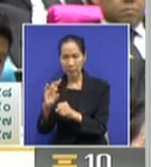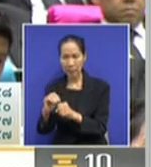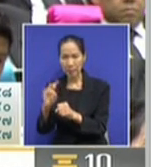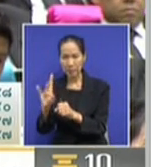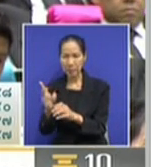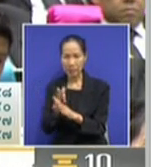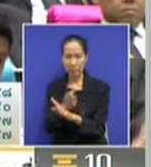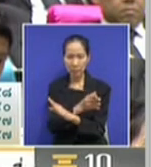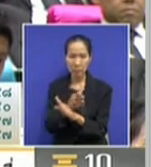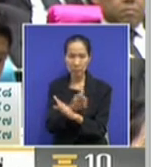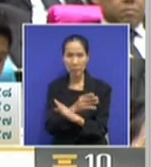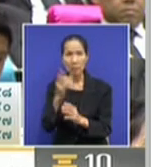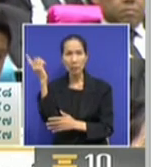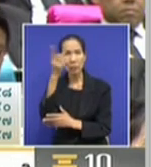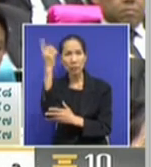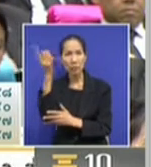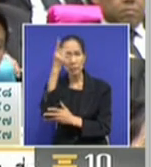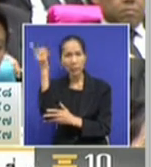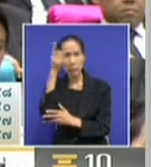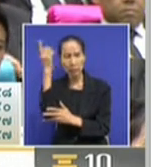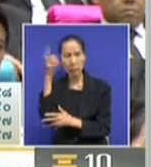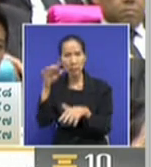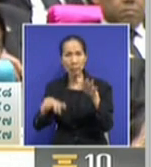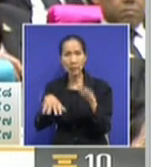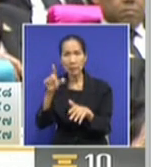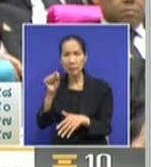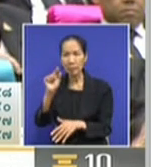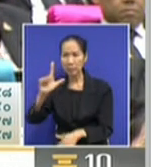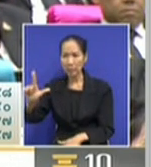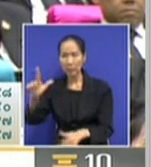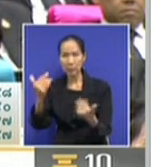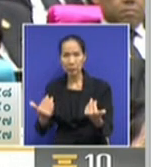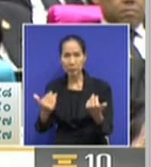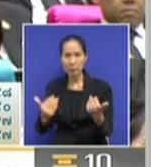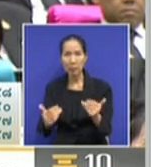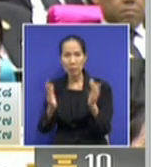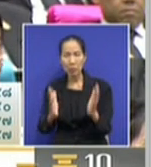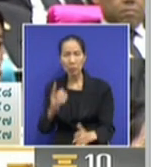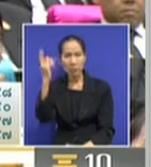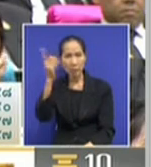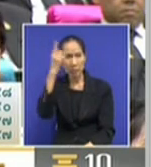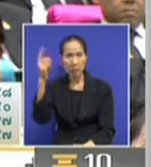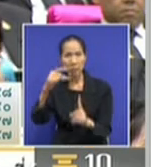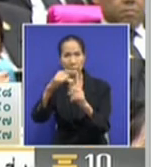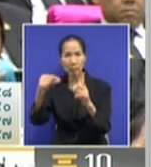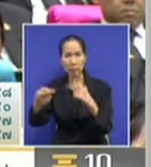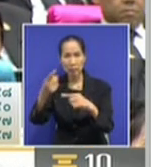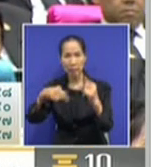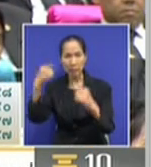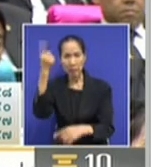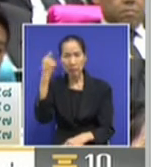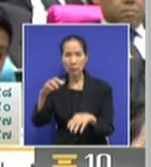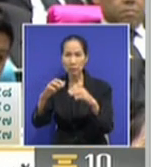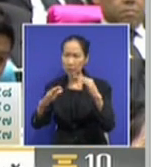it can be extended for more than two hours. And if the two hours finish, it means that the debate